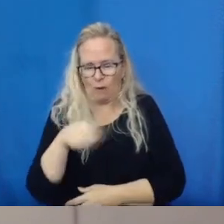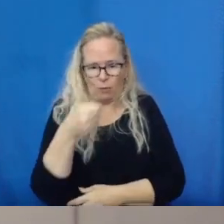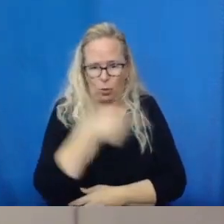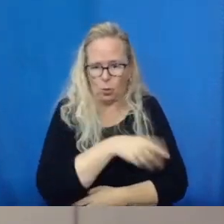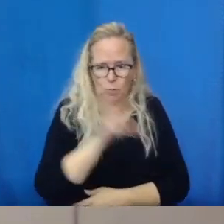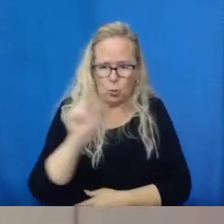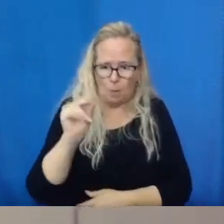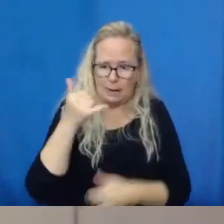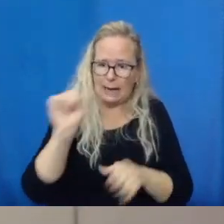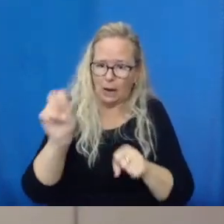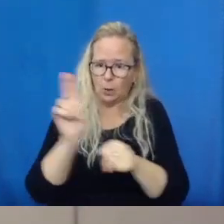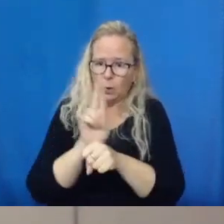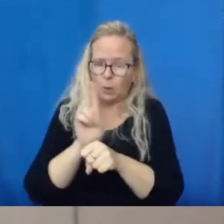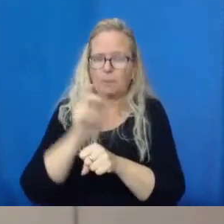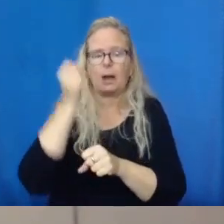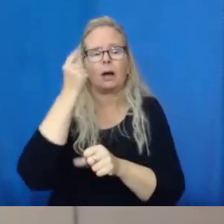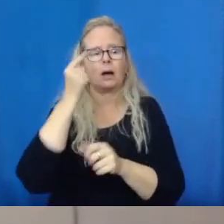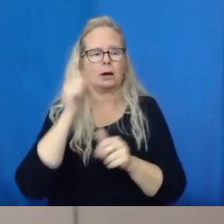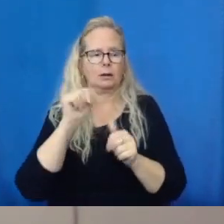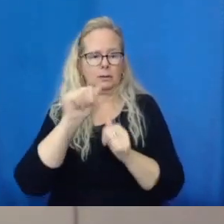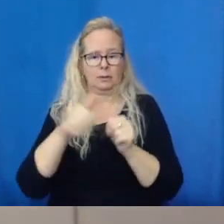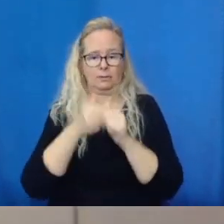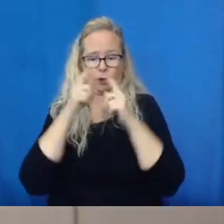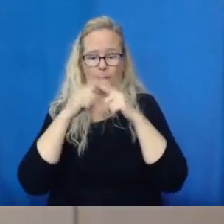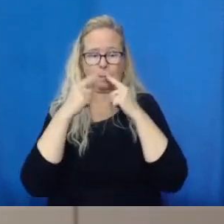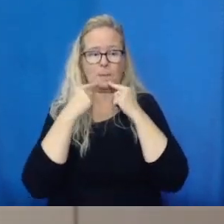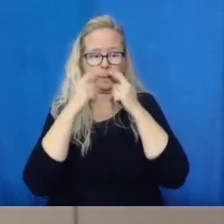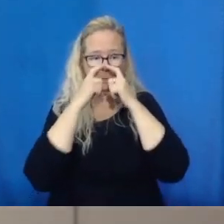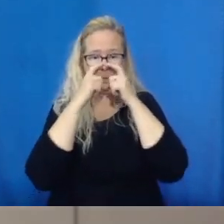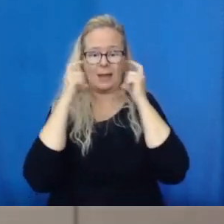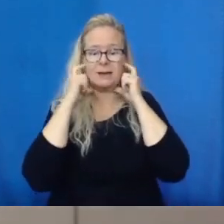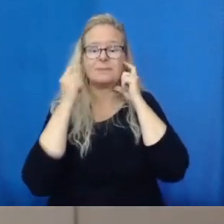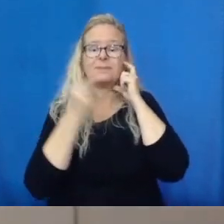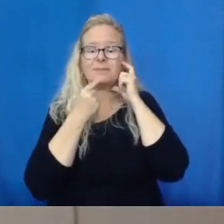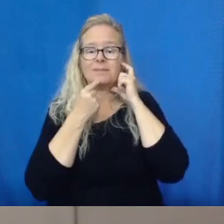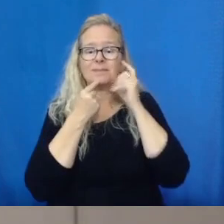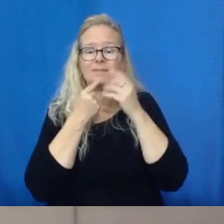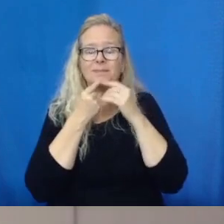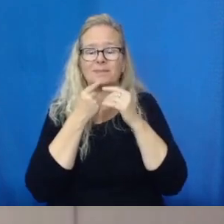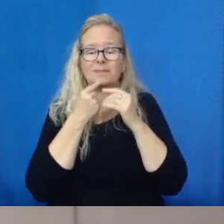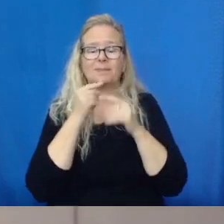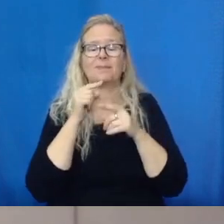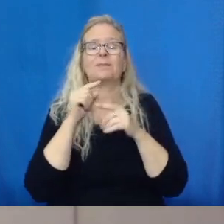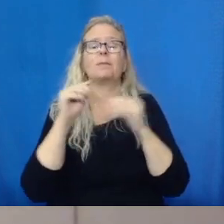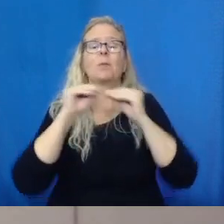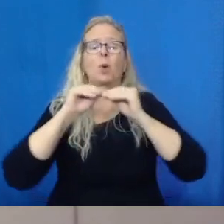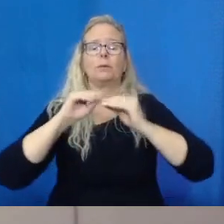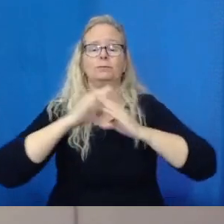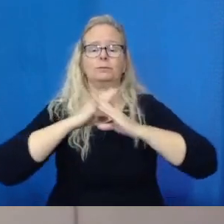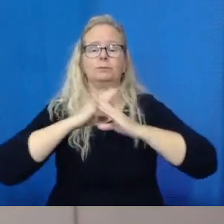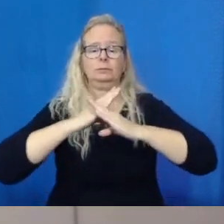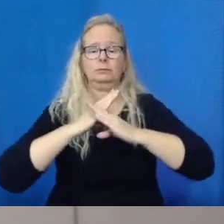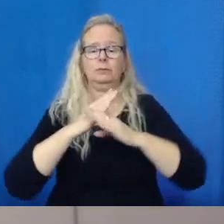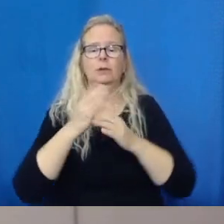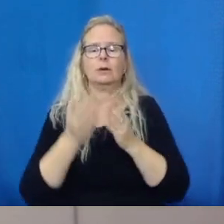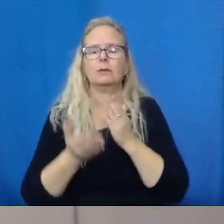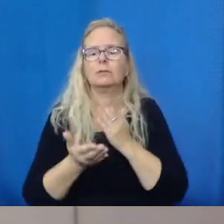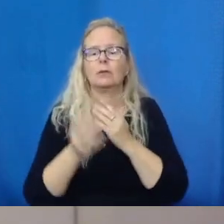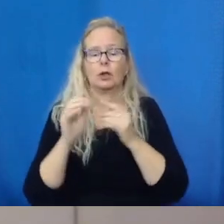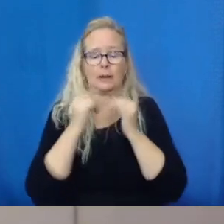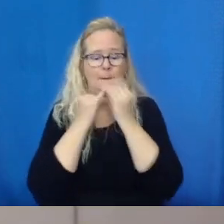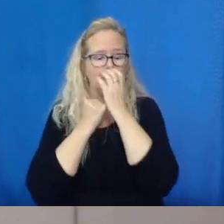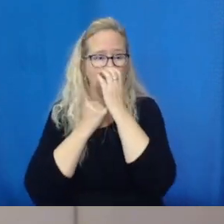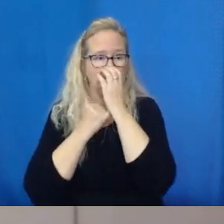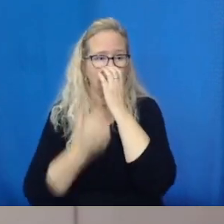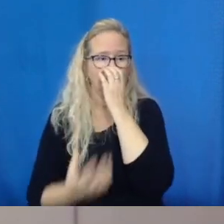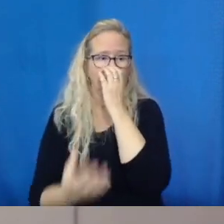one that has more proven filtration efficiency. And then you can take a cloth mask over top. So what that does is it tightens up